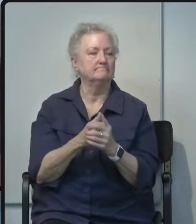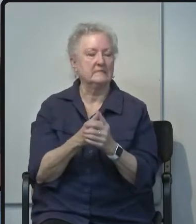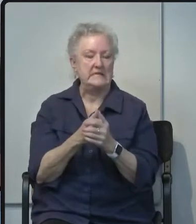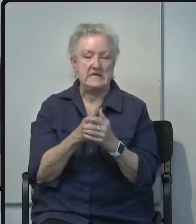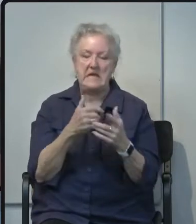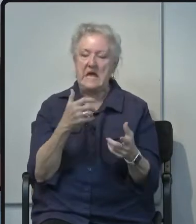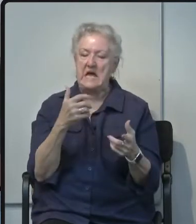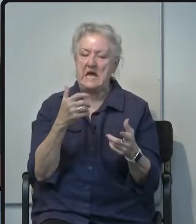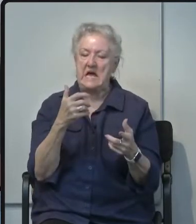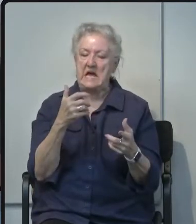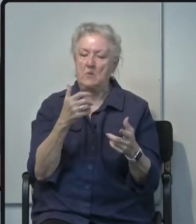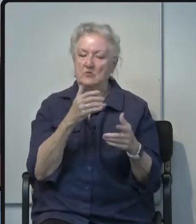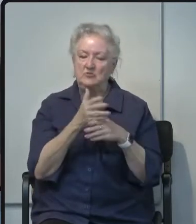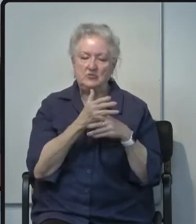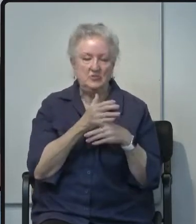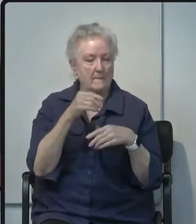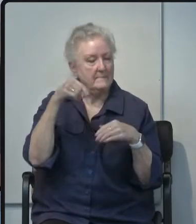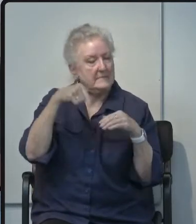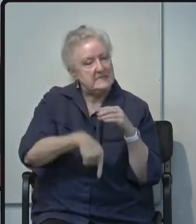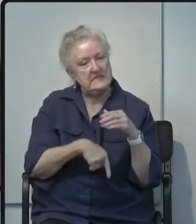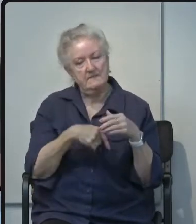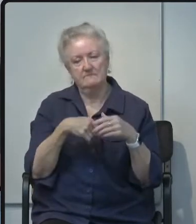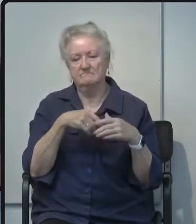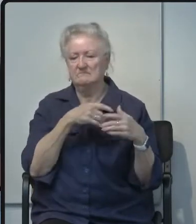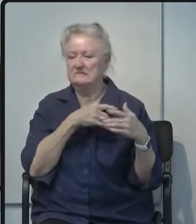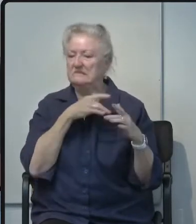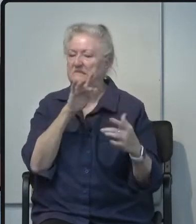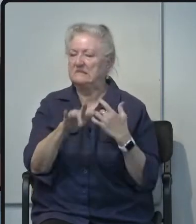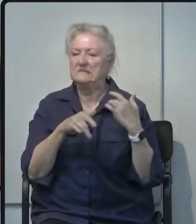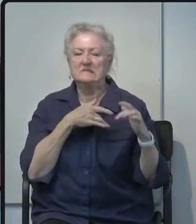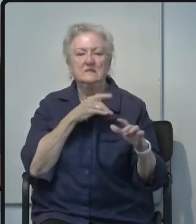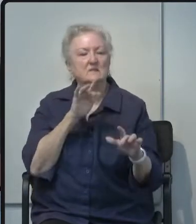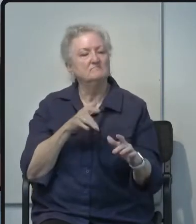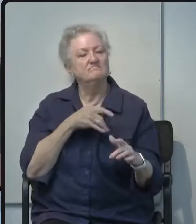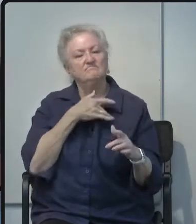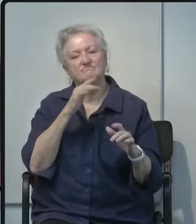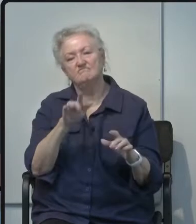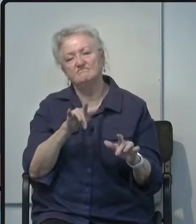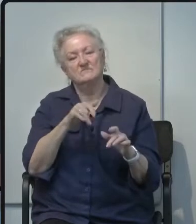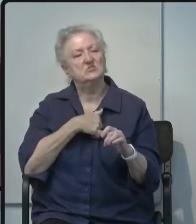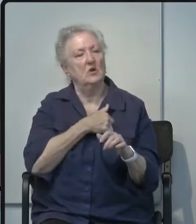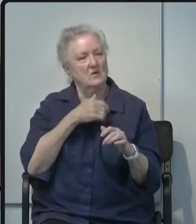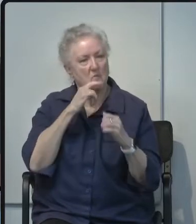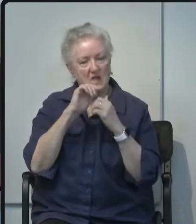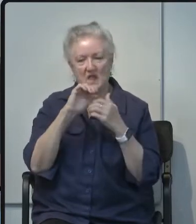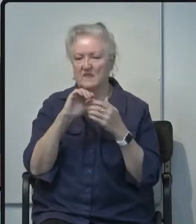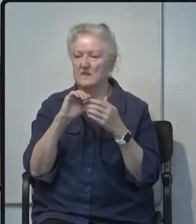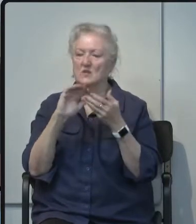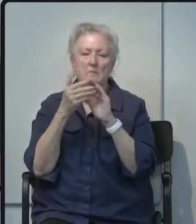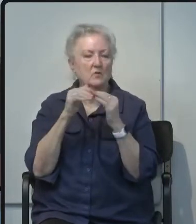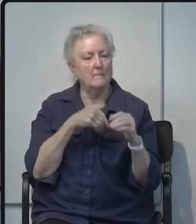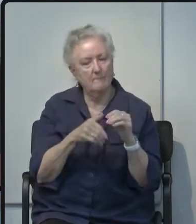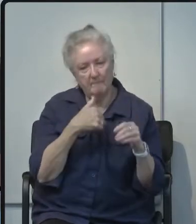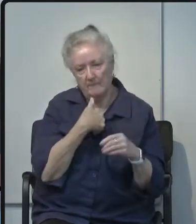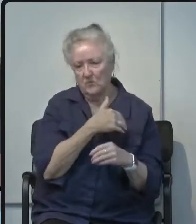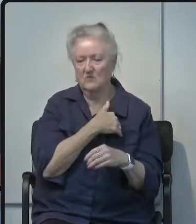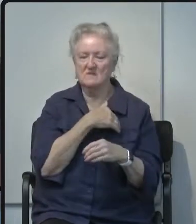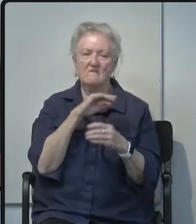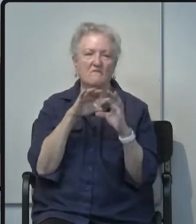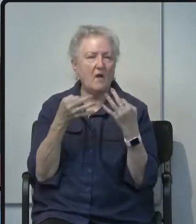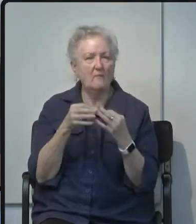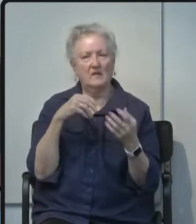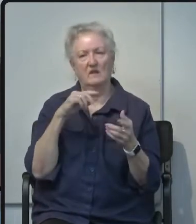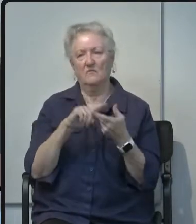to share my deepest condolences with our community members families and friends on this tragic loss